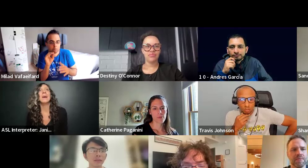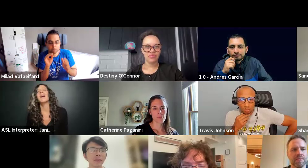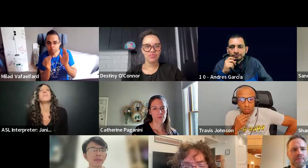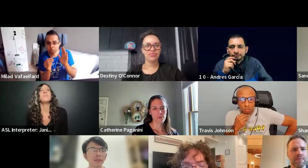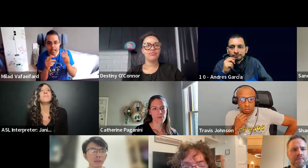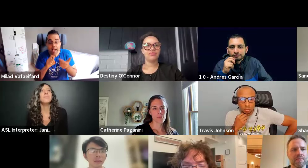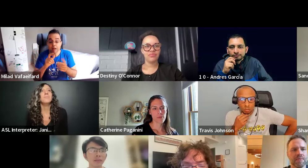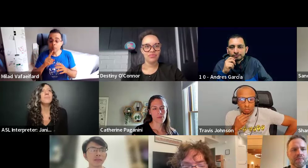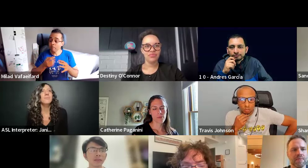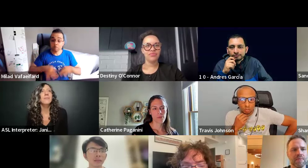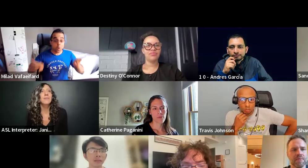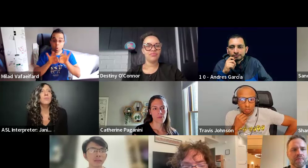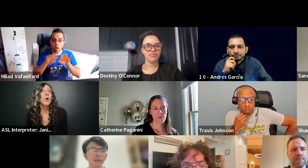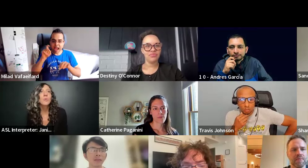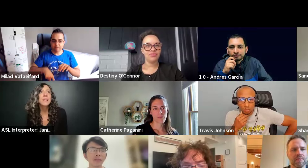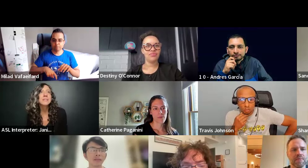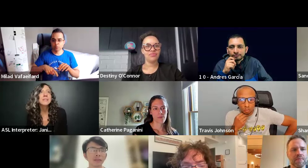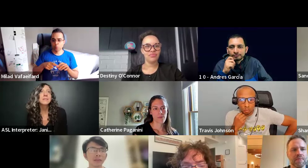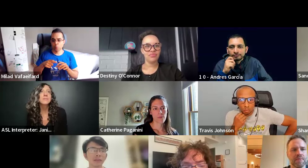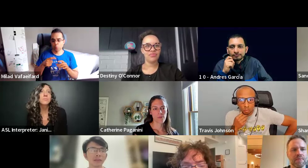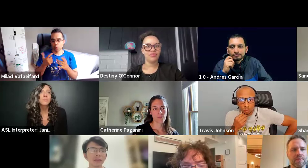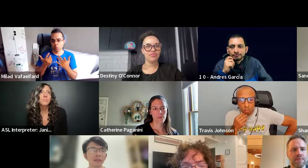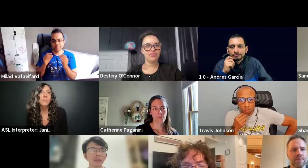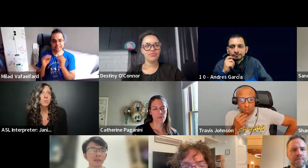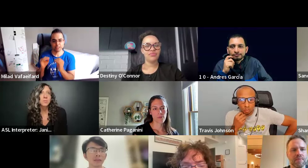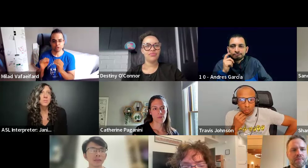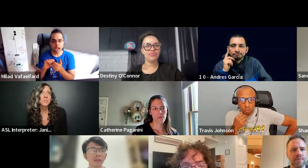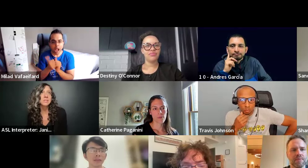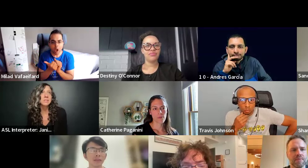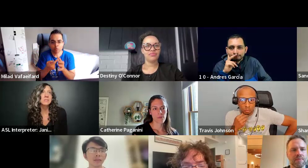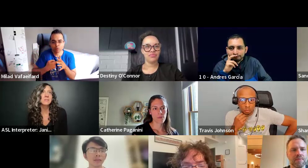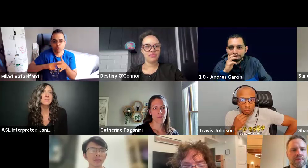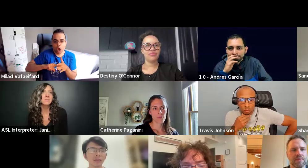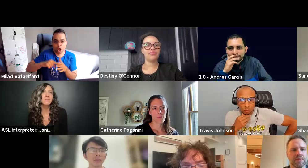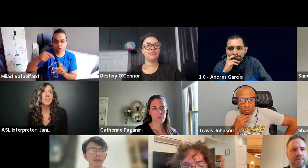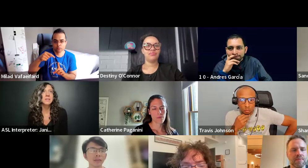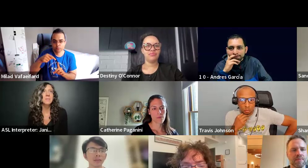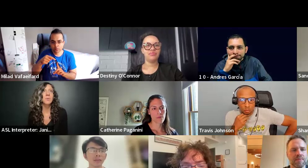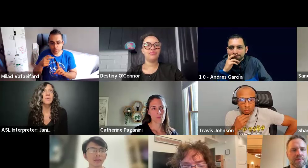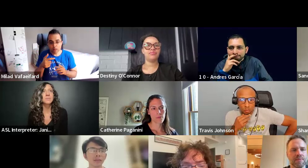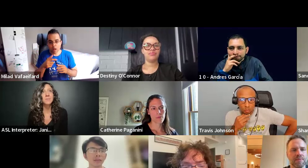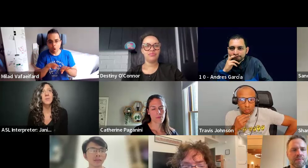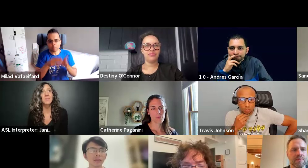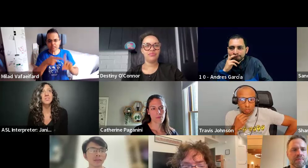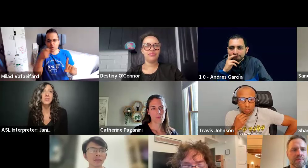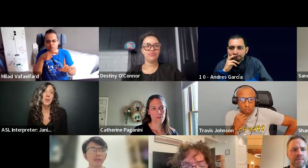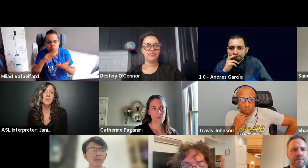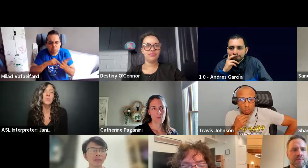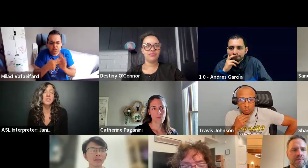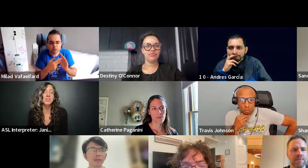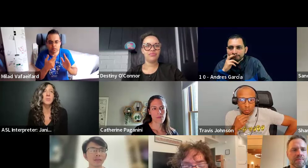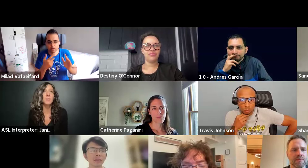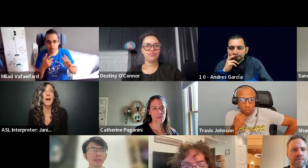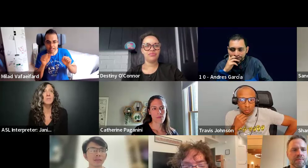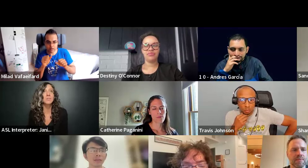very, um, low risk contributions. For example, sometimes we have to start,